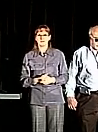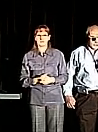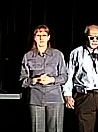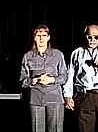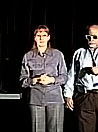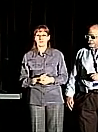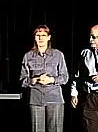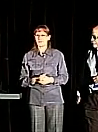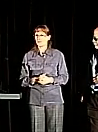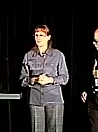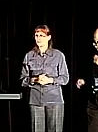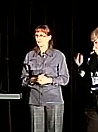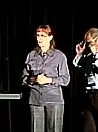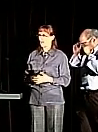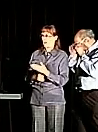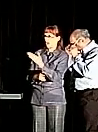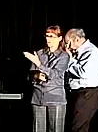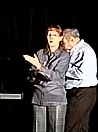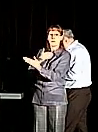Yes, thank you.